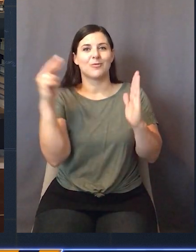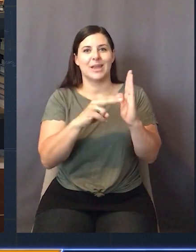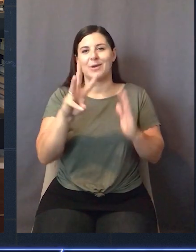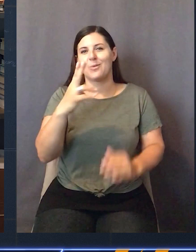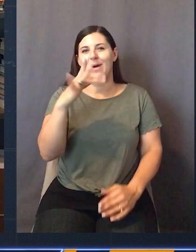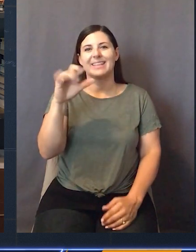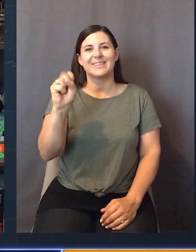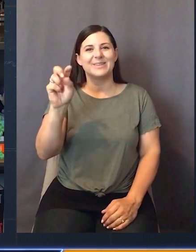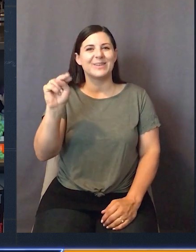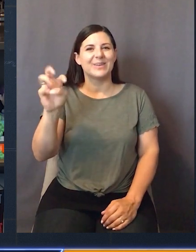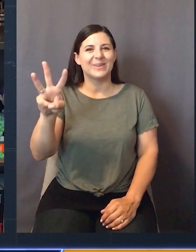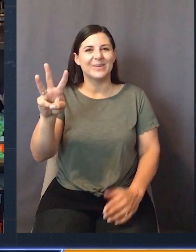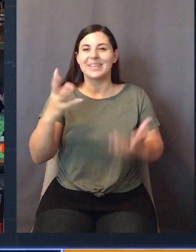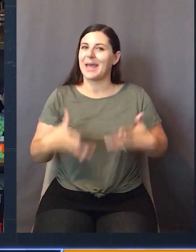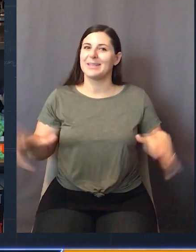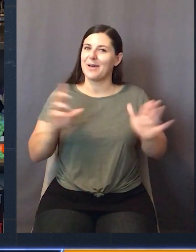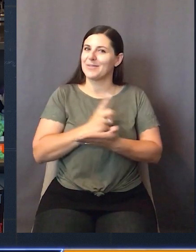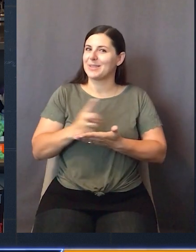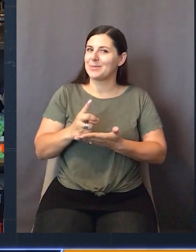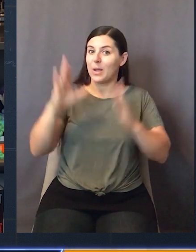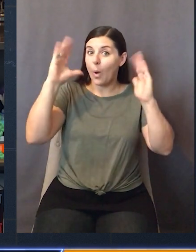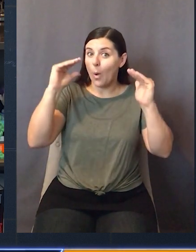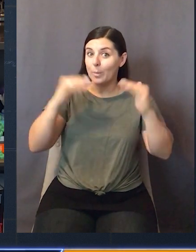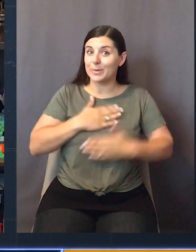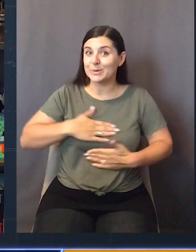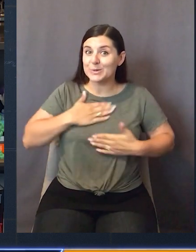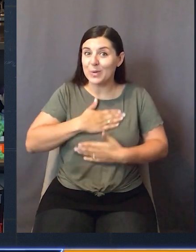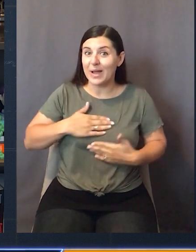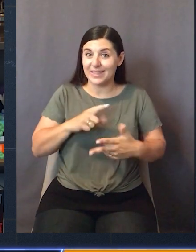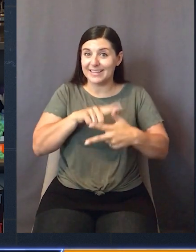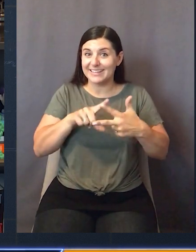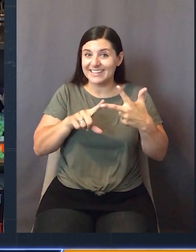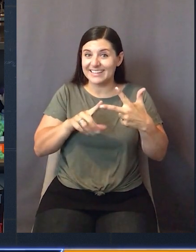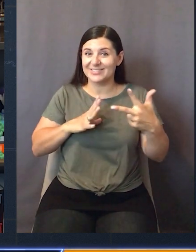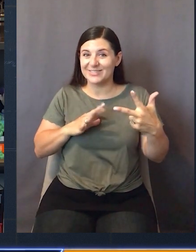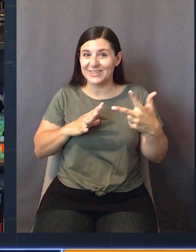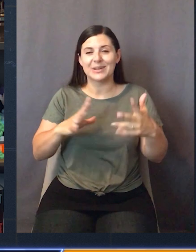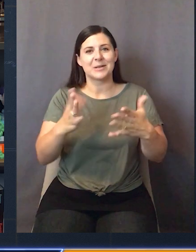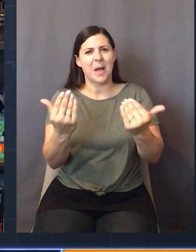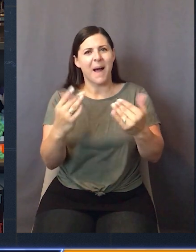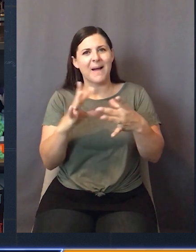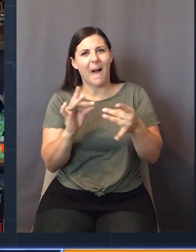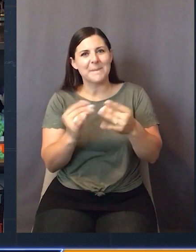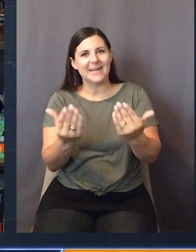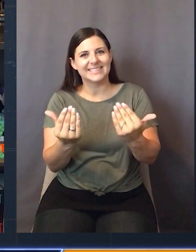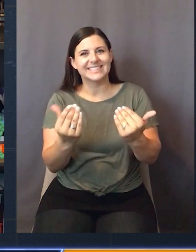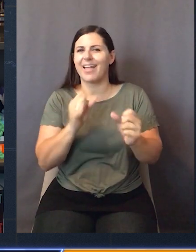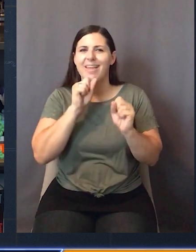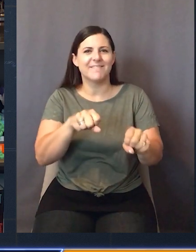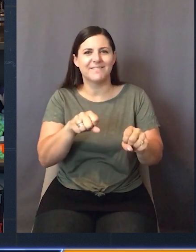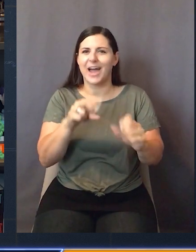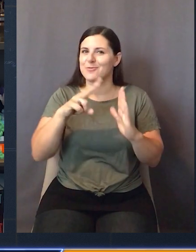the the what's new. Well, that's all I've got for you this week. Really hope you enjoyed all these great launches. Keep your your comments coming.